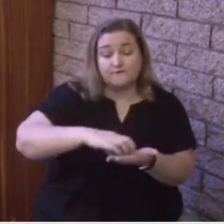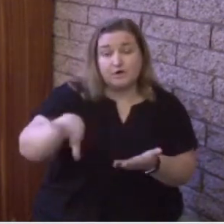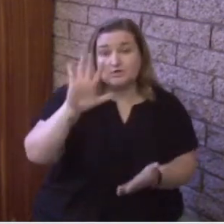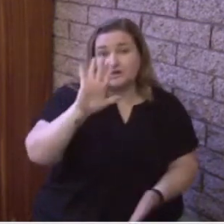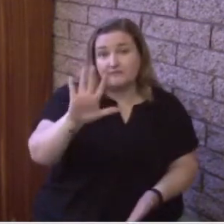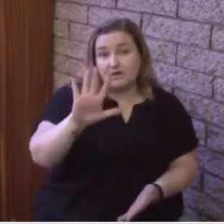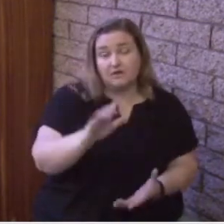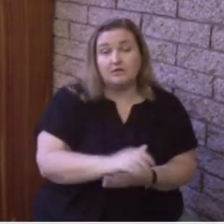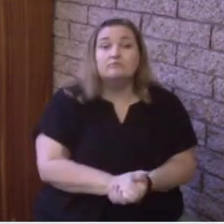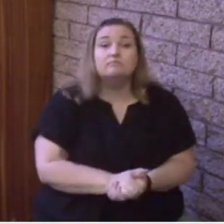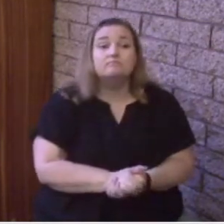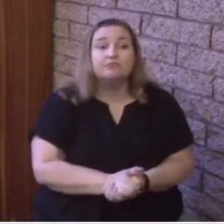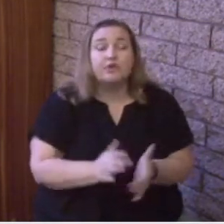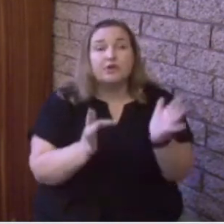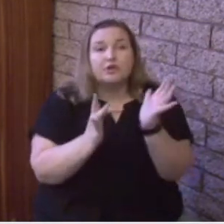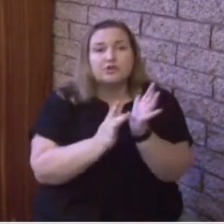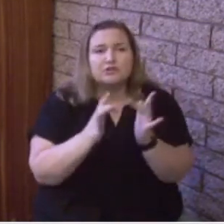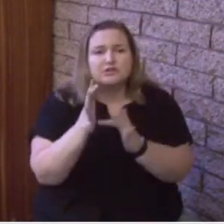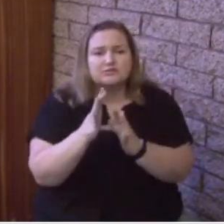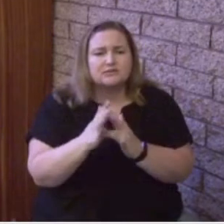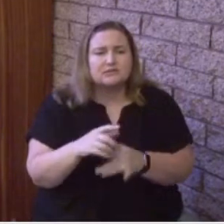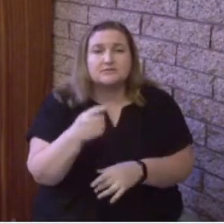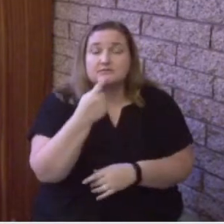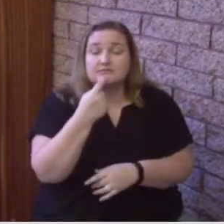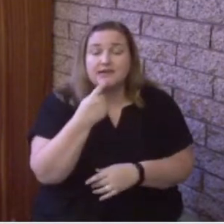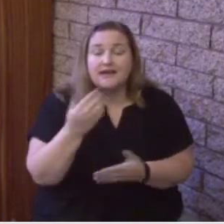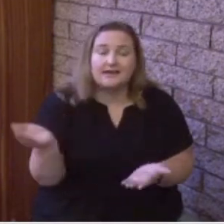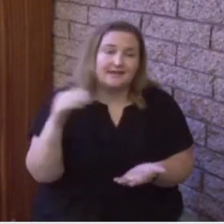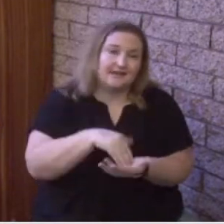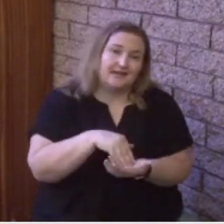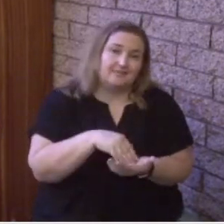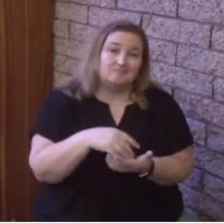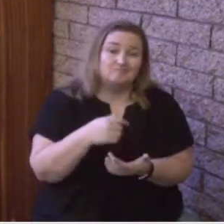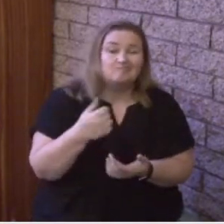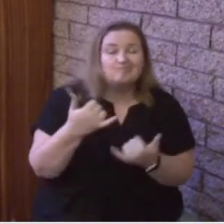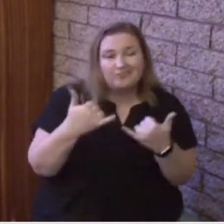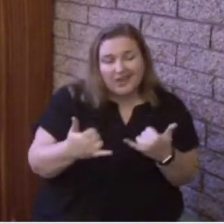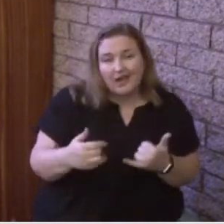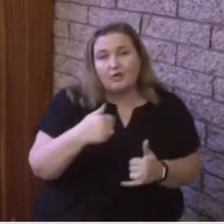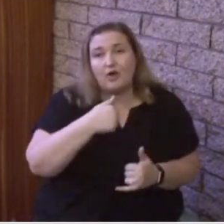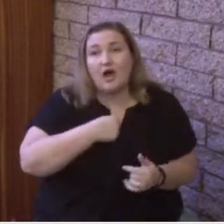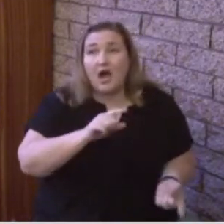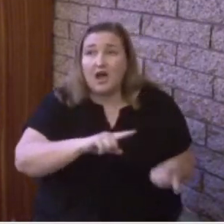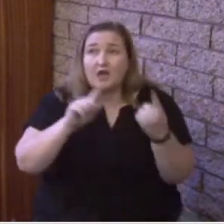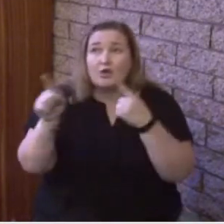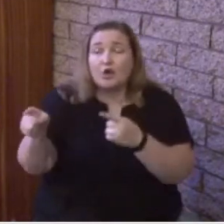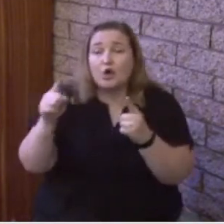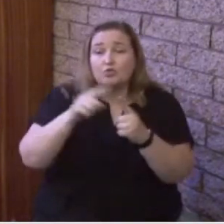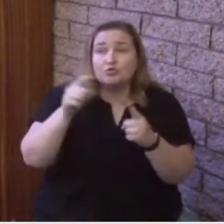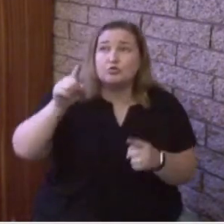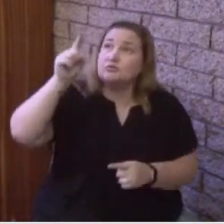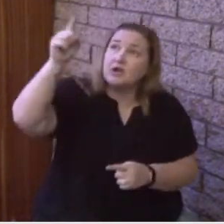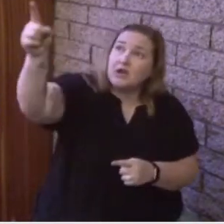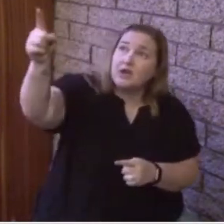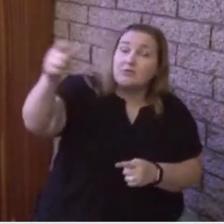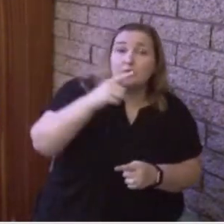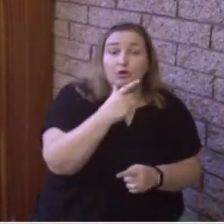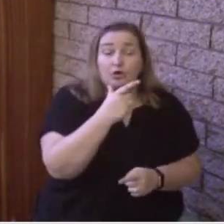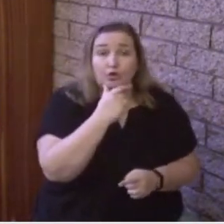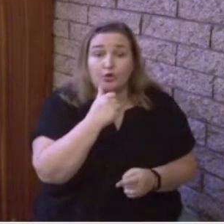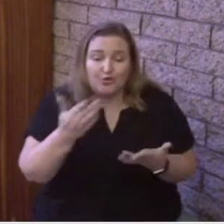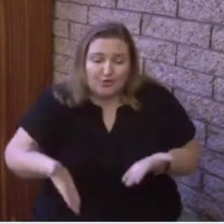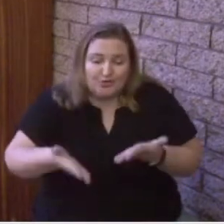says again, but now I am going to Him who sent me. And none of you asks me, where are you going?